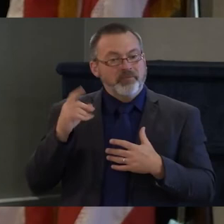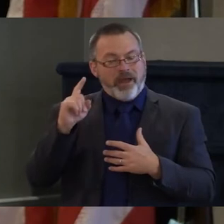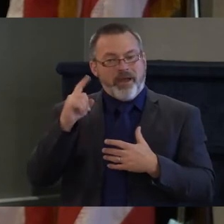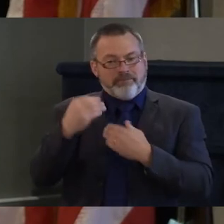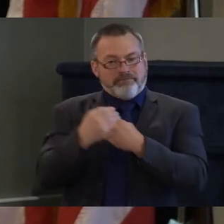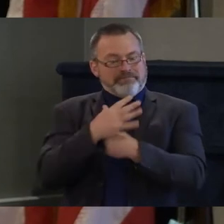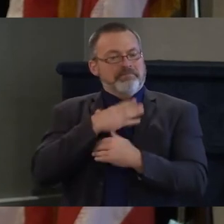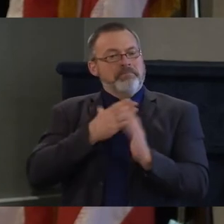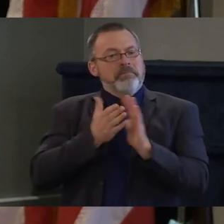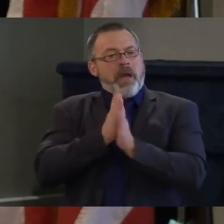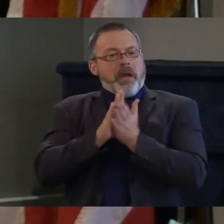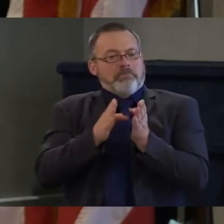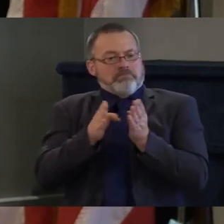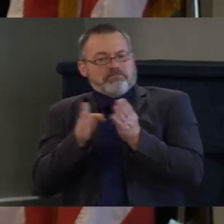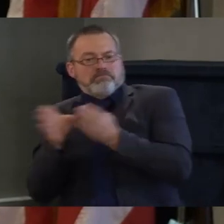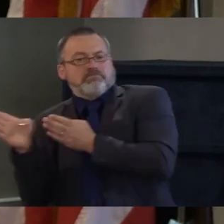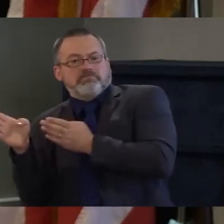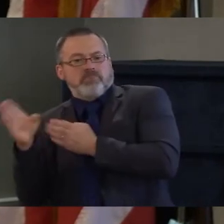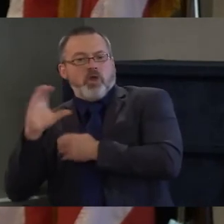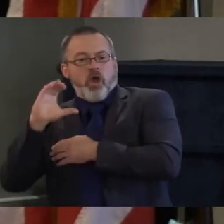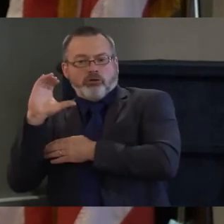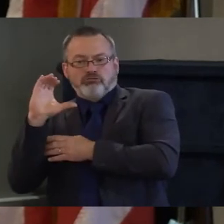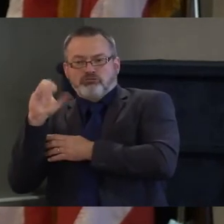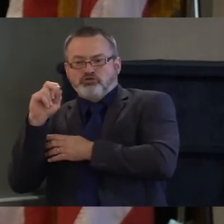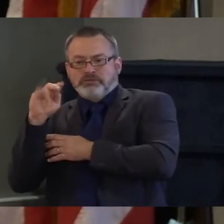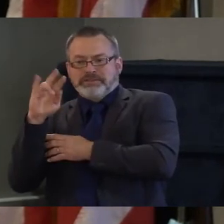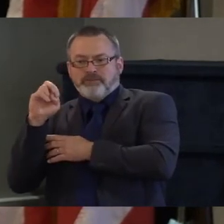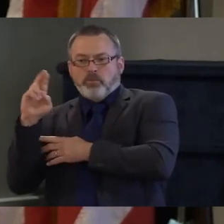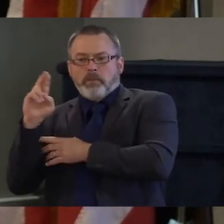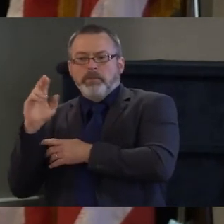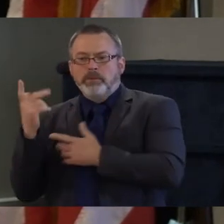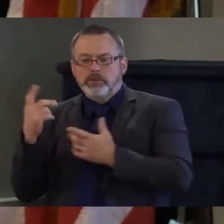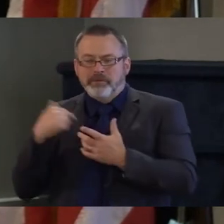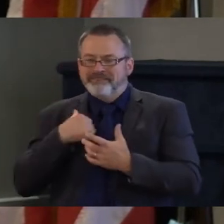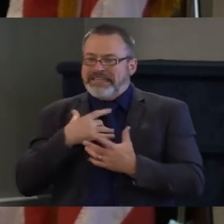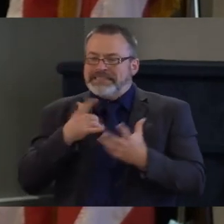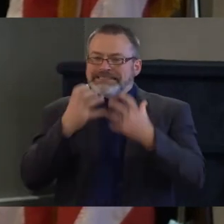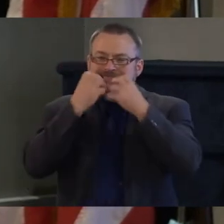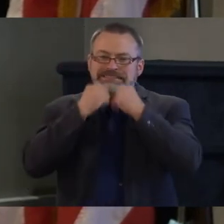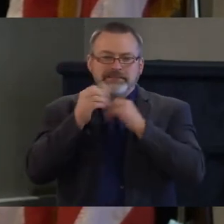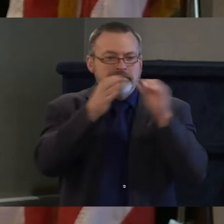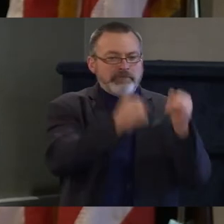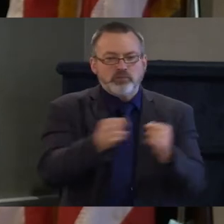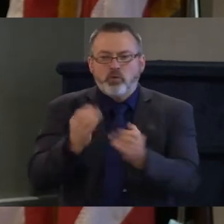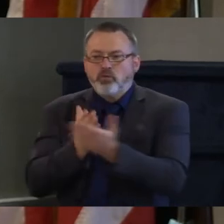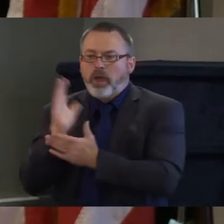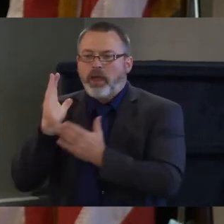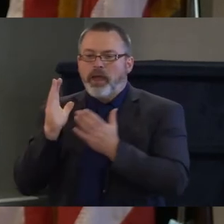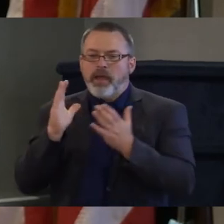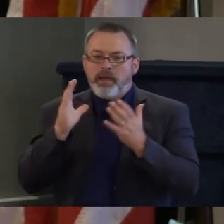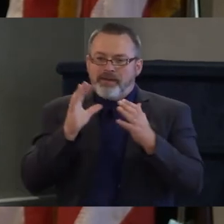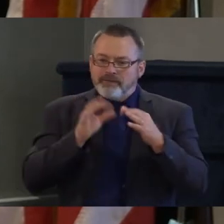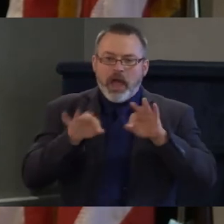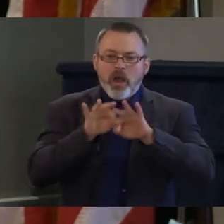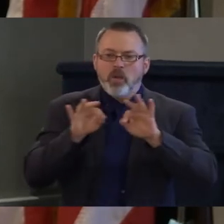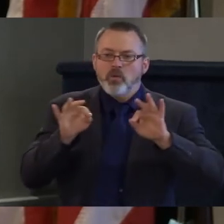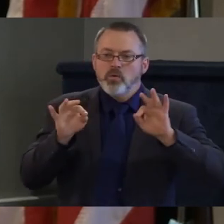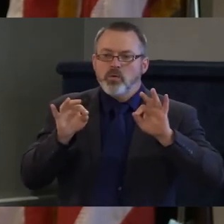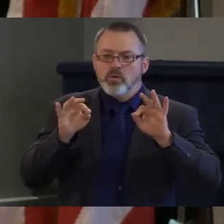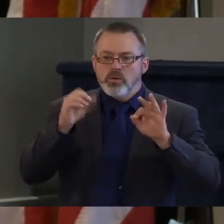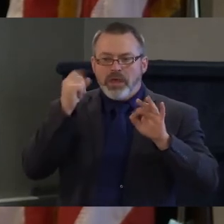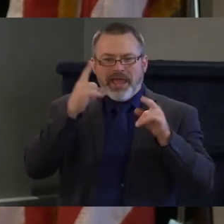someone who values constitutional rights constitutional values but most importantly individual